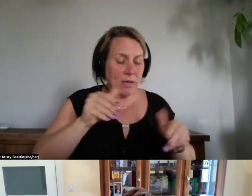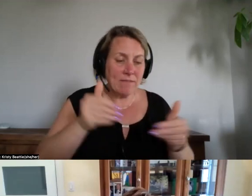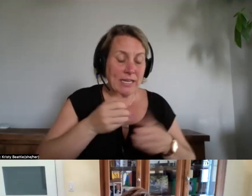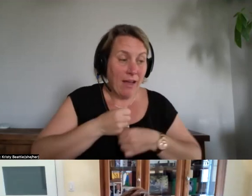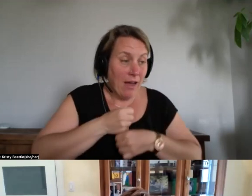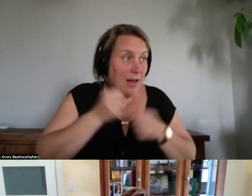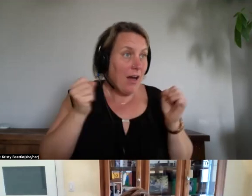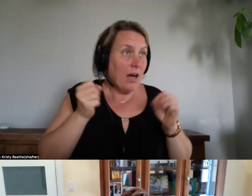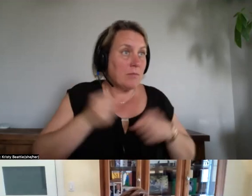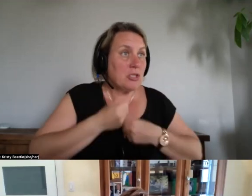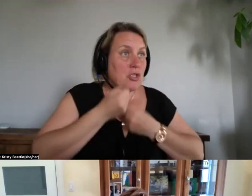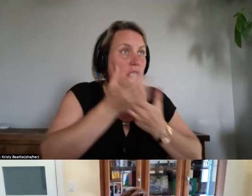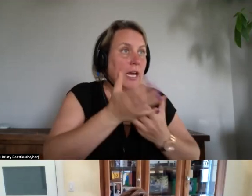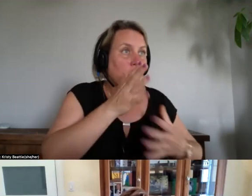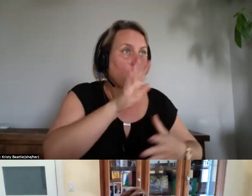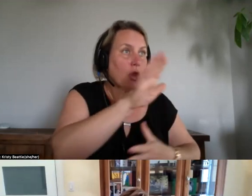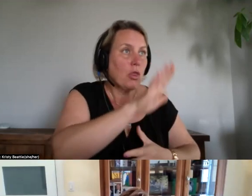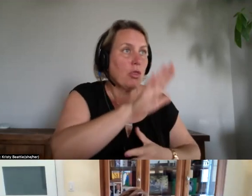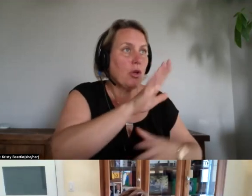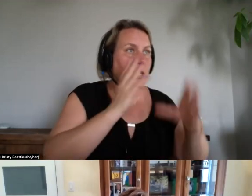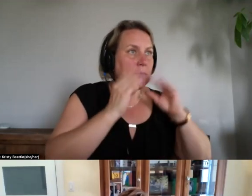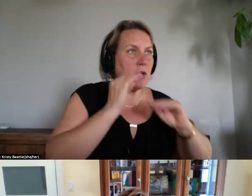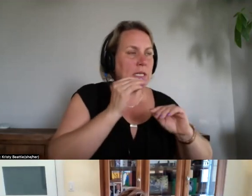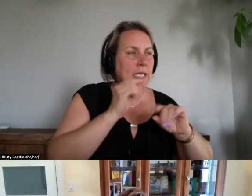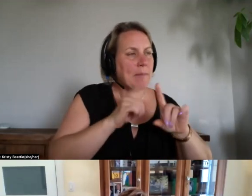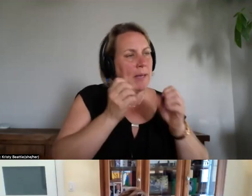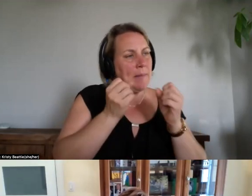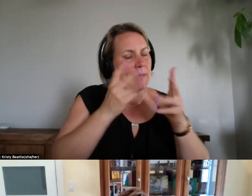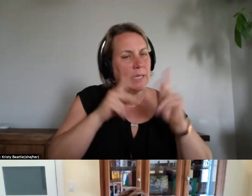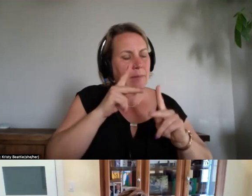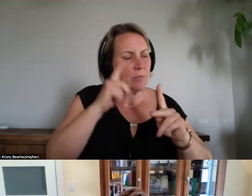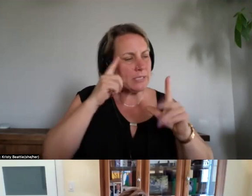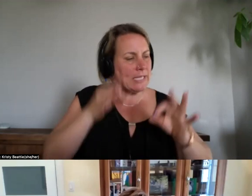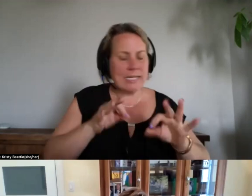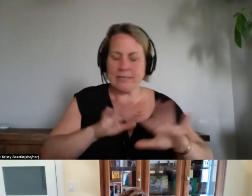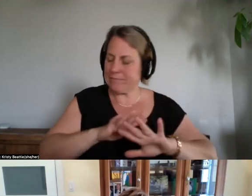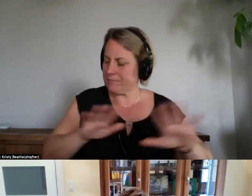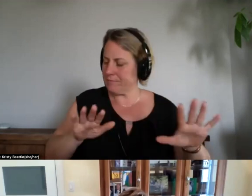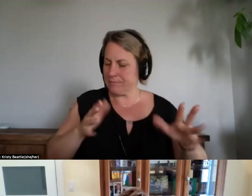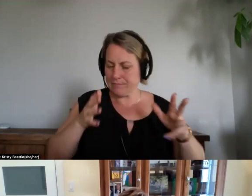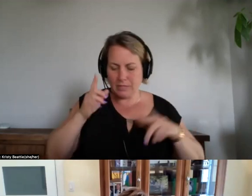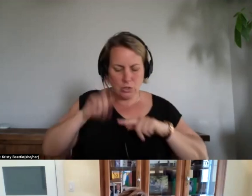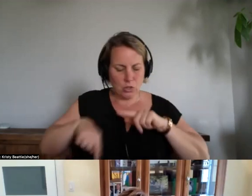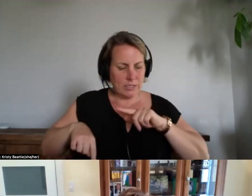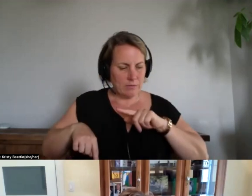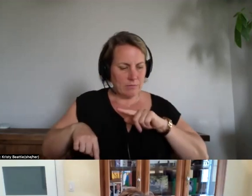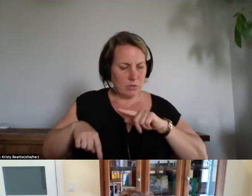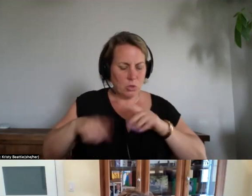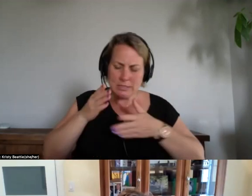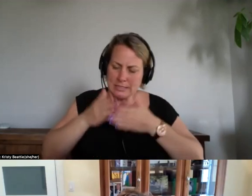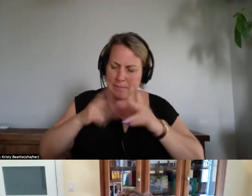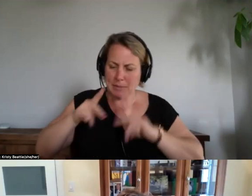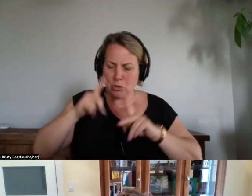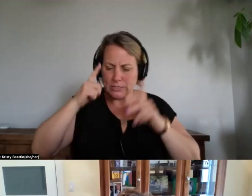experiences in terms of residential schools um that some people chose to stay quiet and the